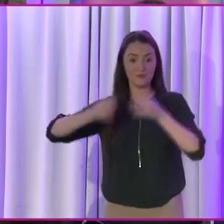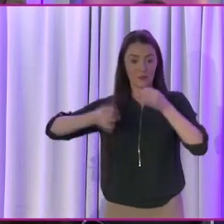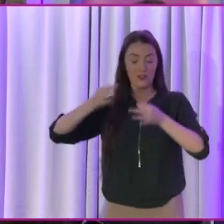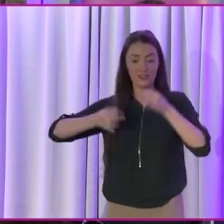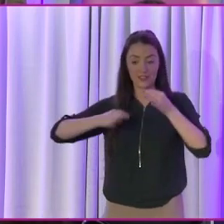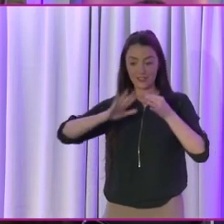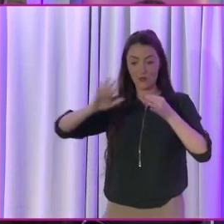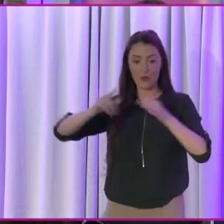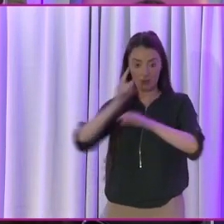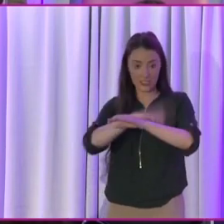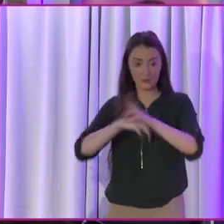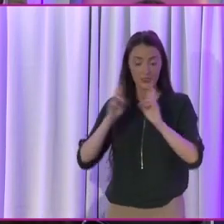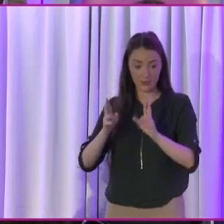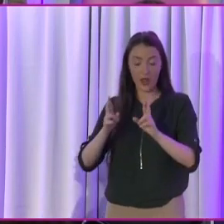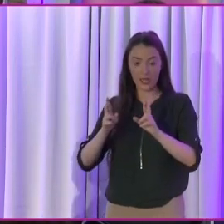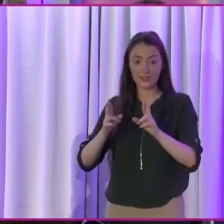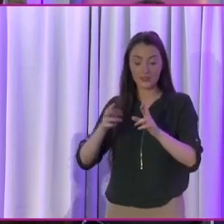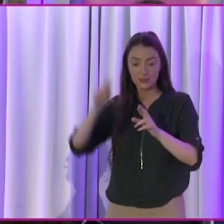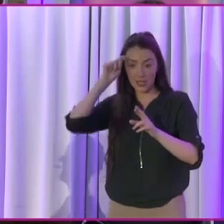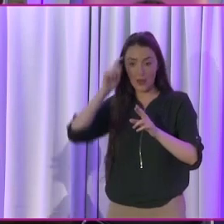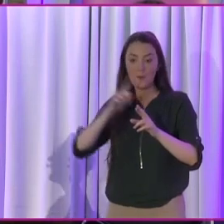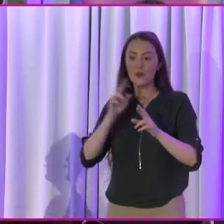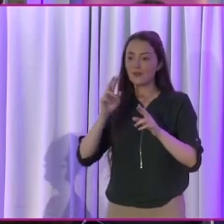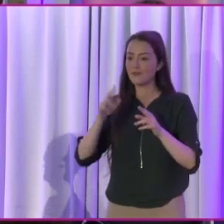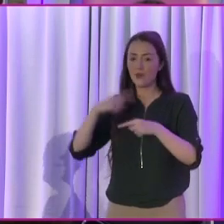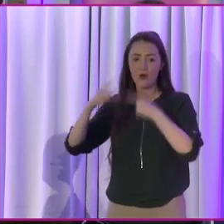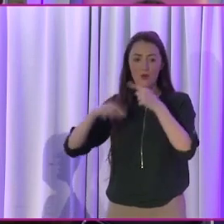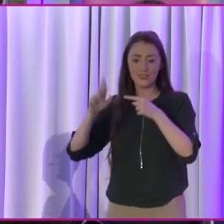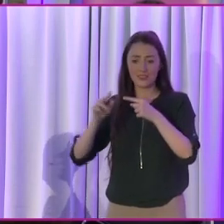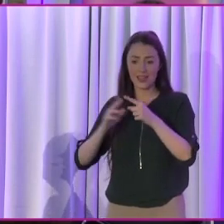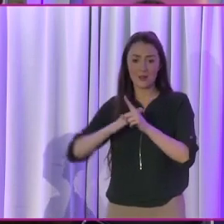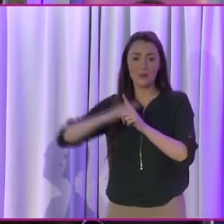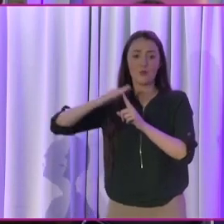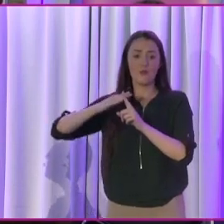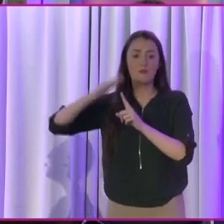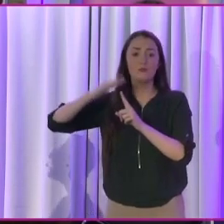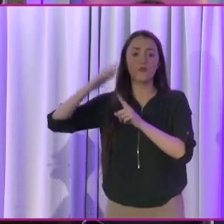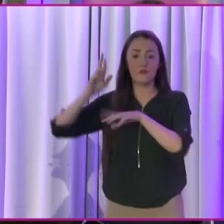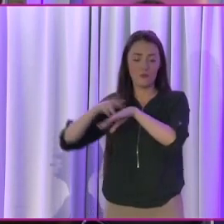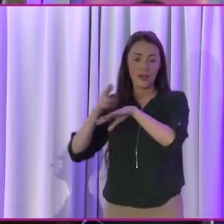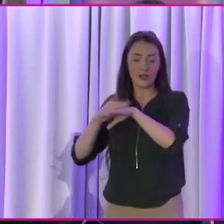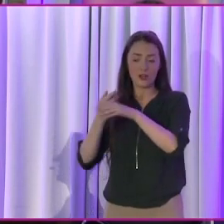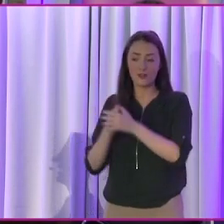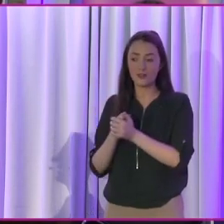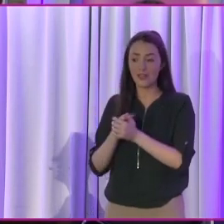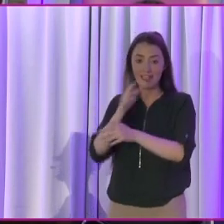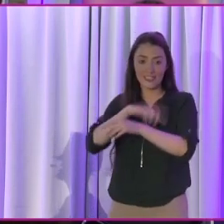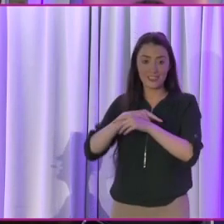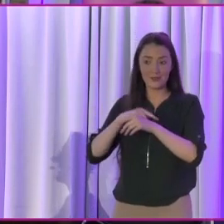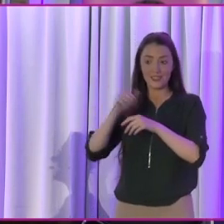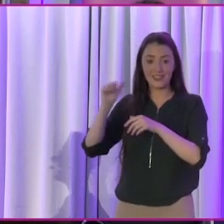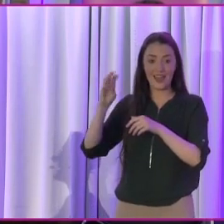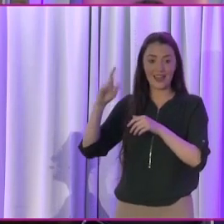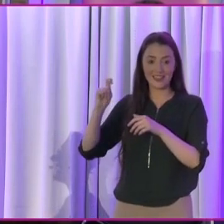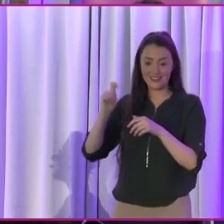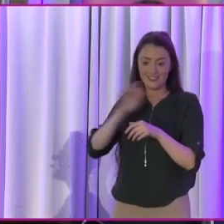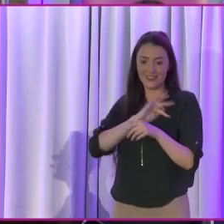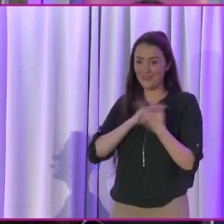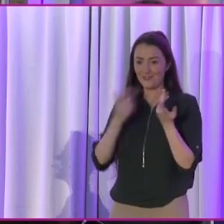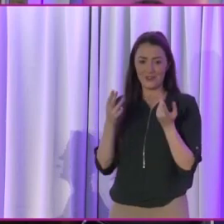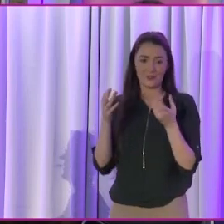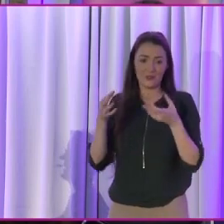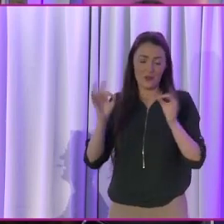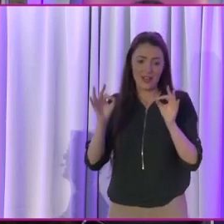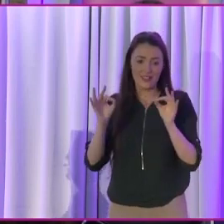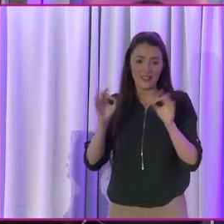politics around disability rights, but of course we can do better, always, you know, and that's why today... I mean, the Disability Act itself is not a great act, though. It defines